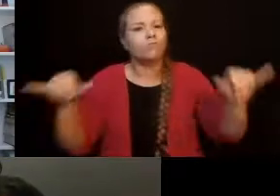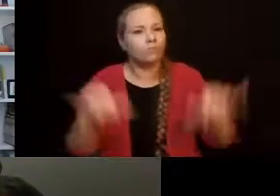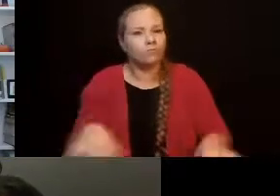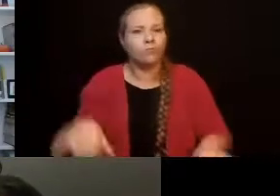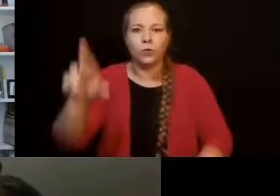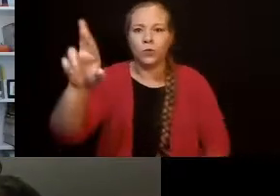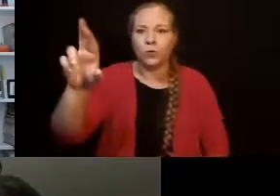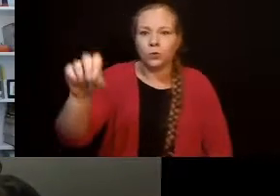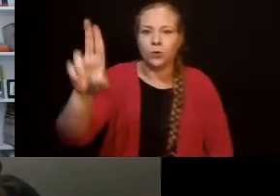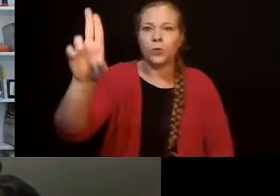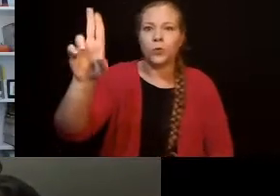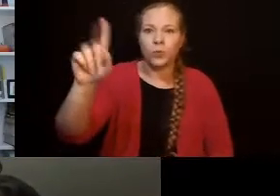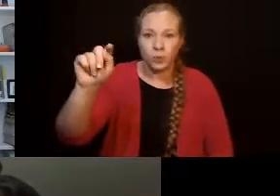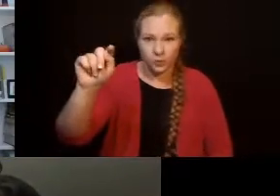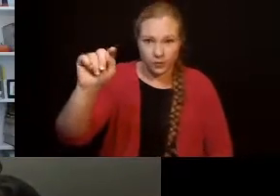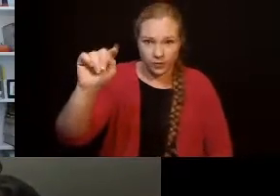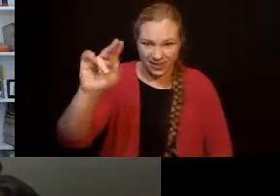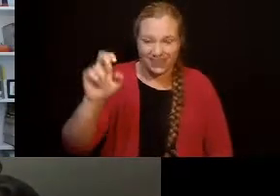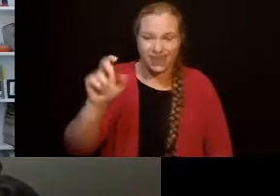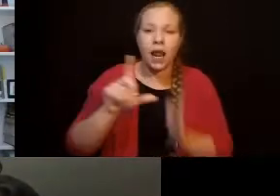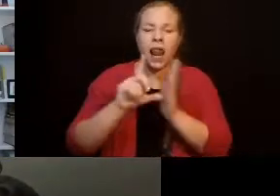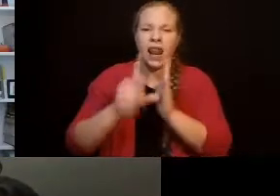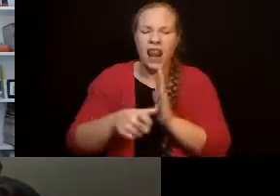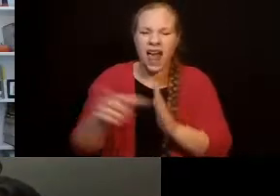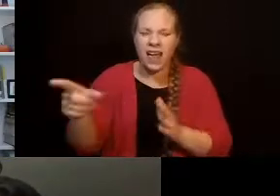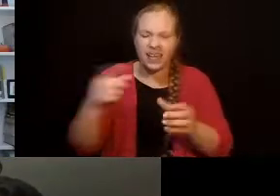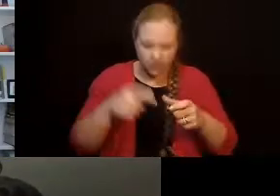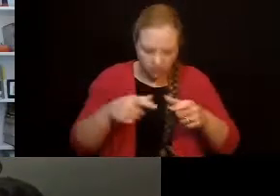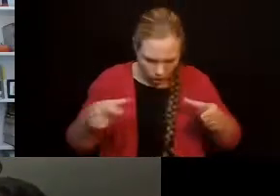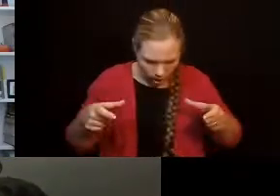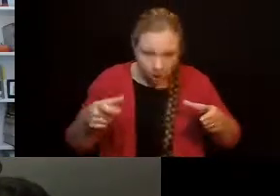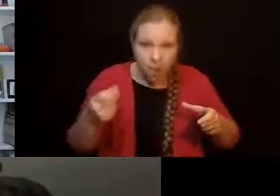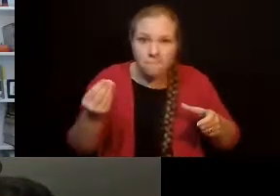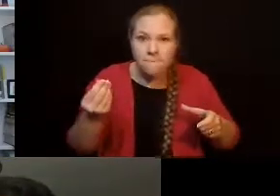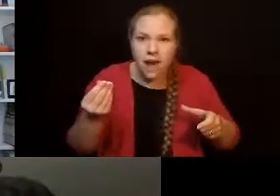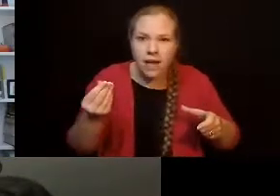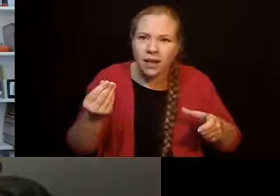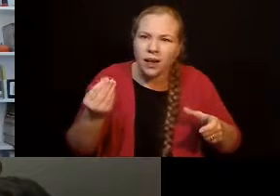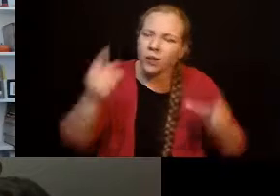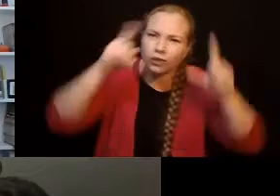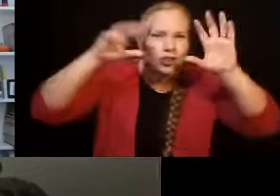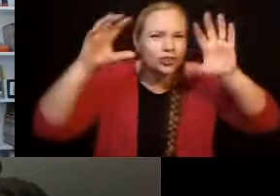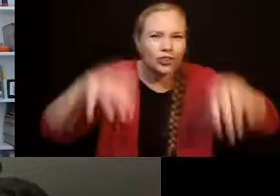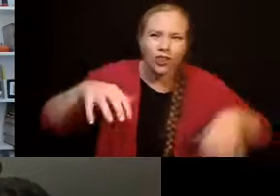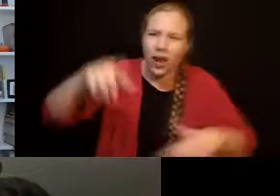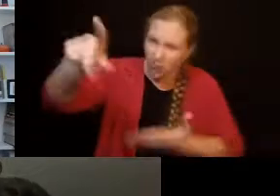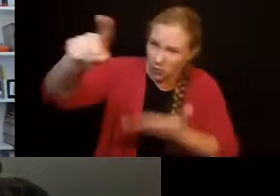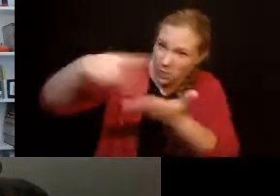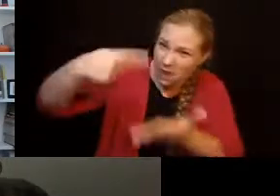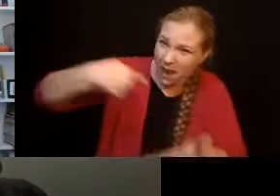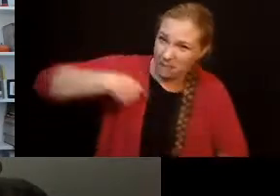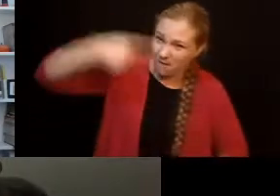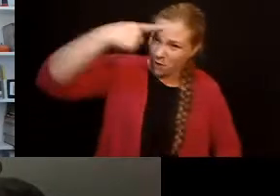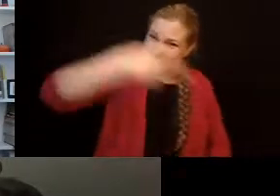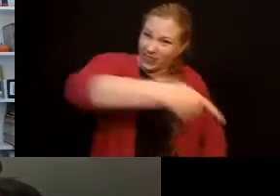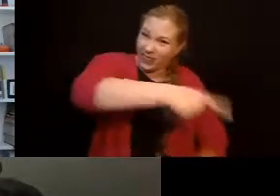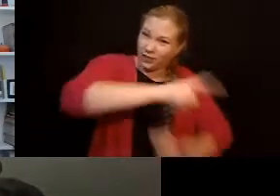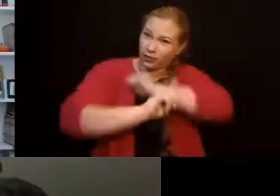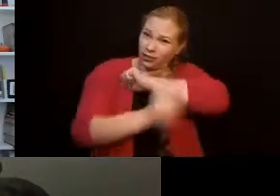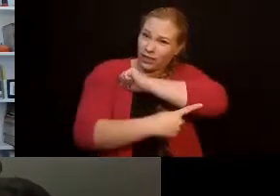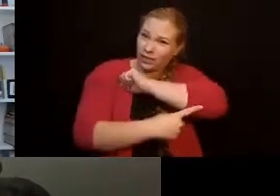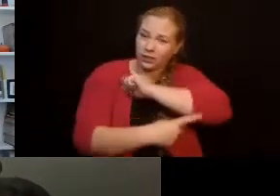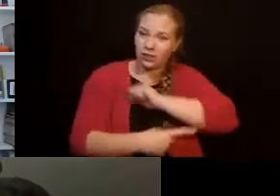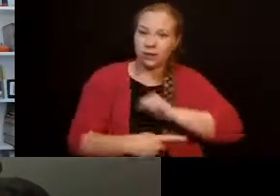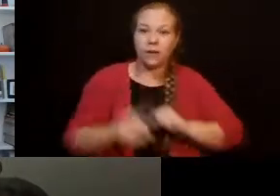actually paid him. And then he couldn't believe, um, after he got his first paycheck, when he got his second paycheck,